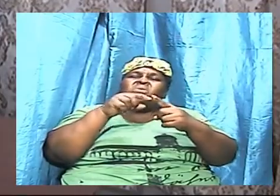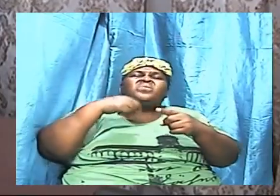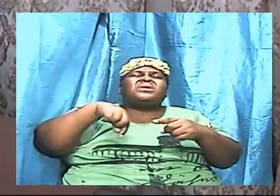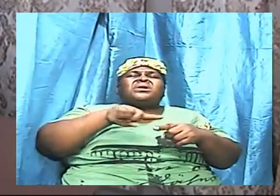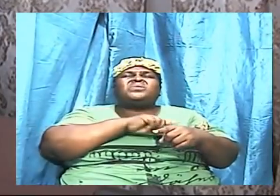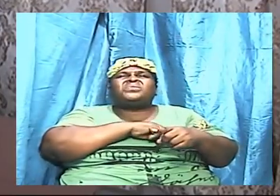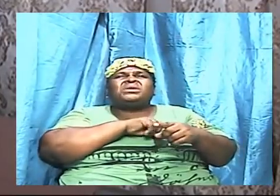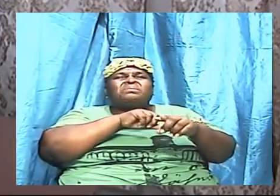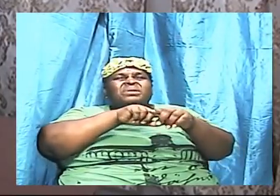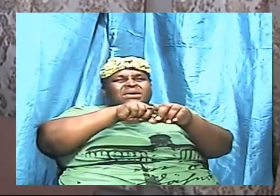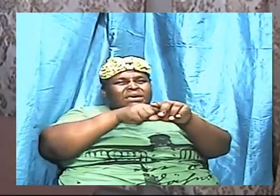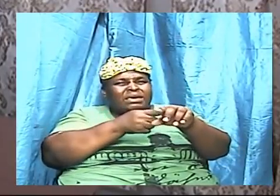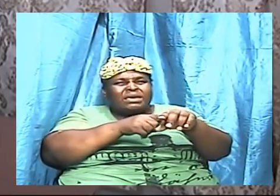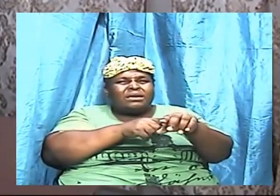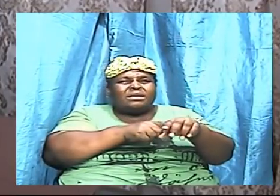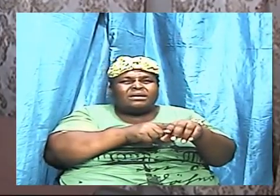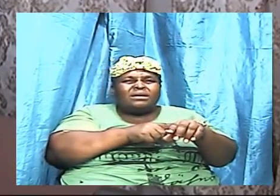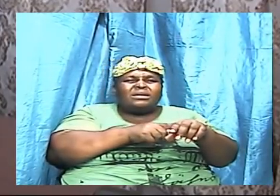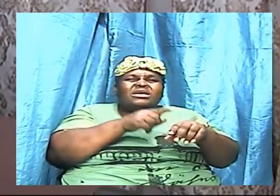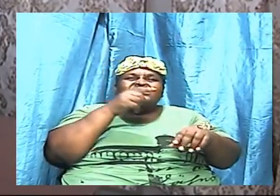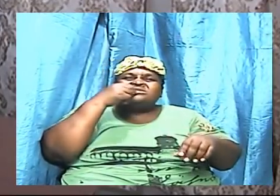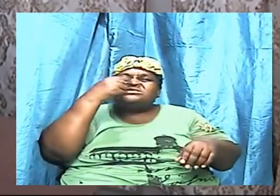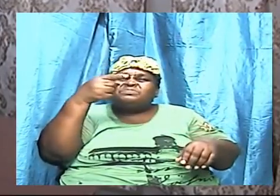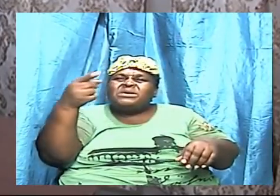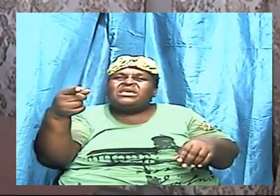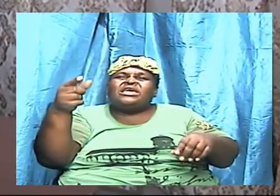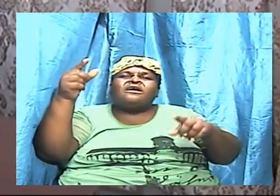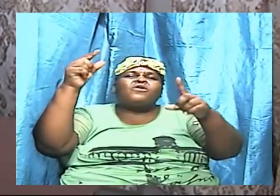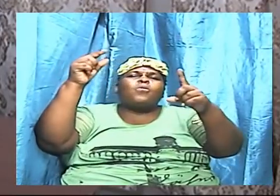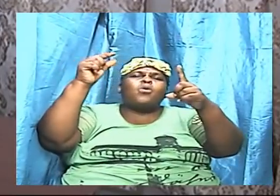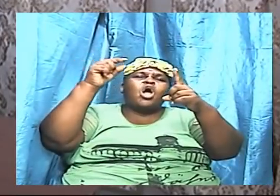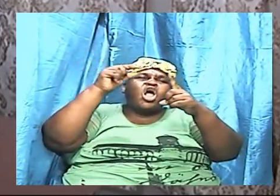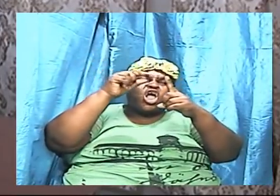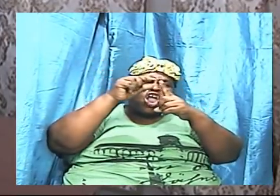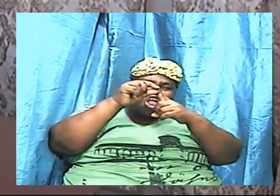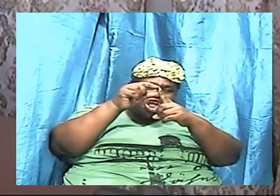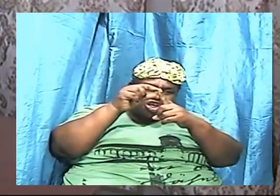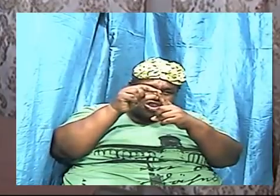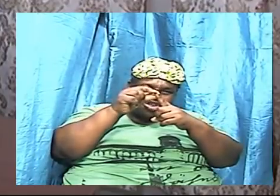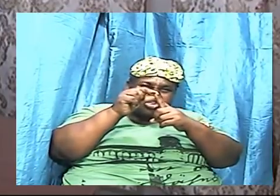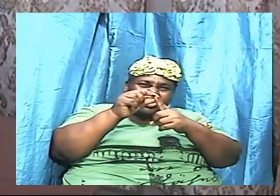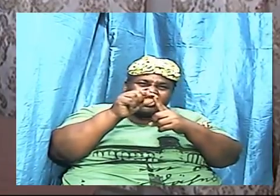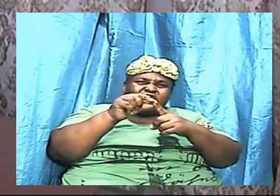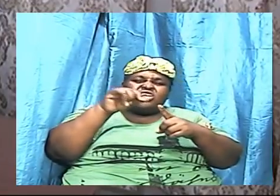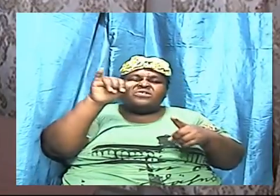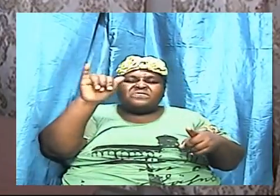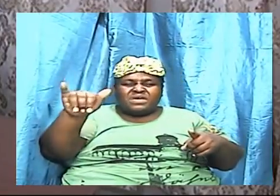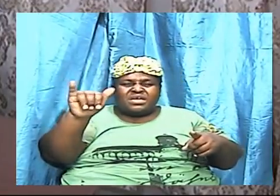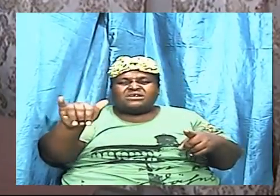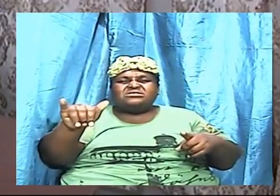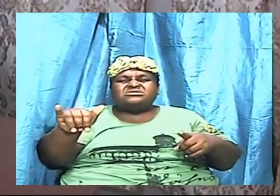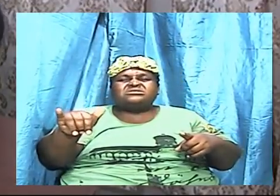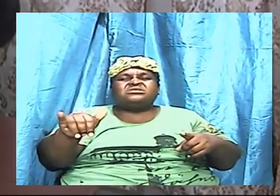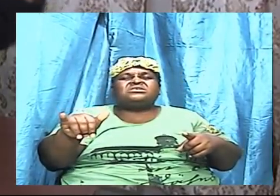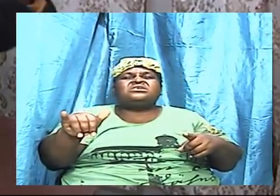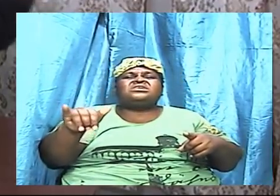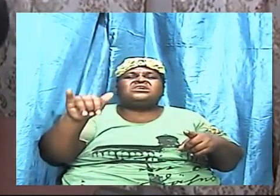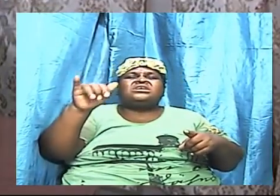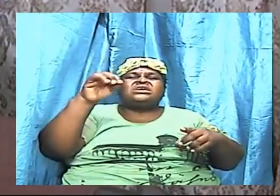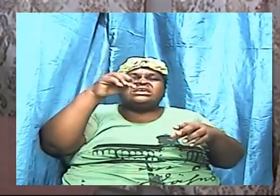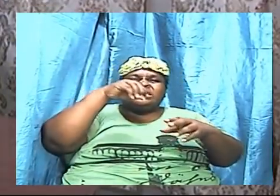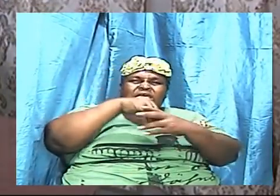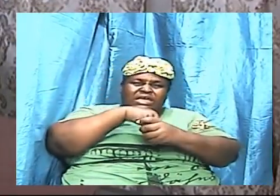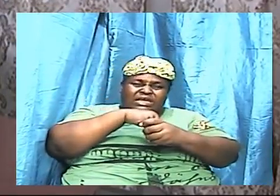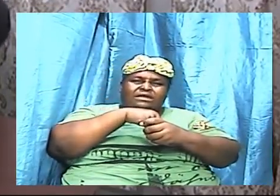and speak the very thing that things that